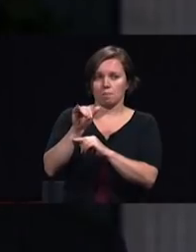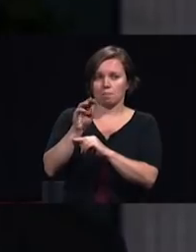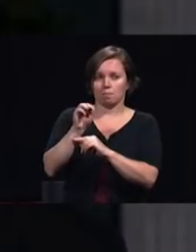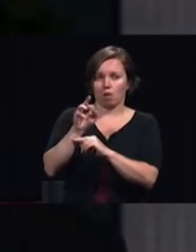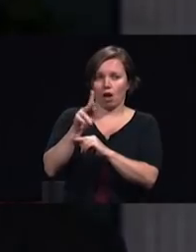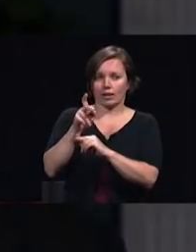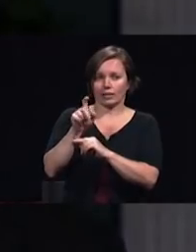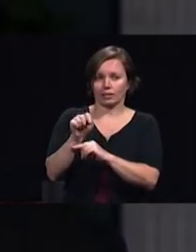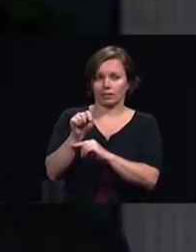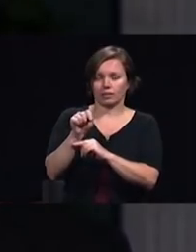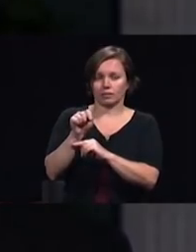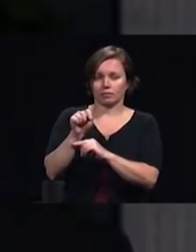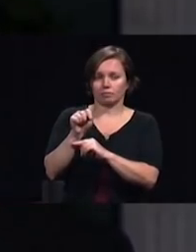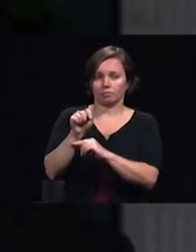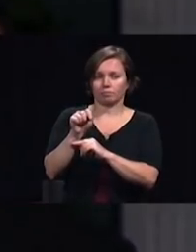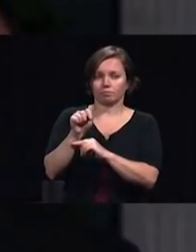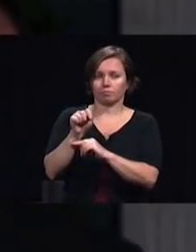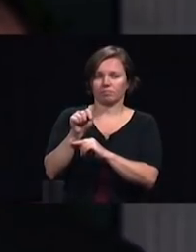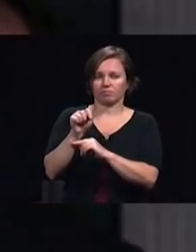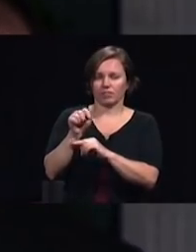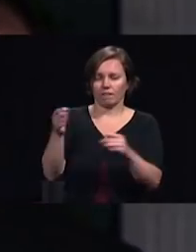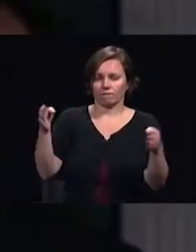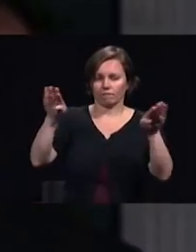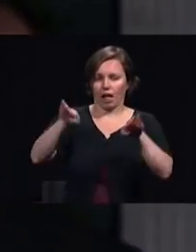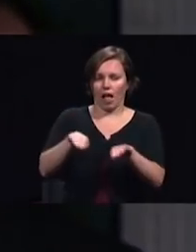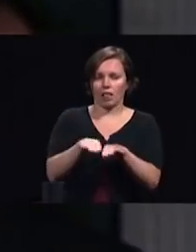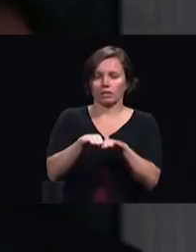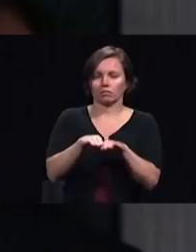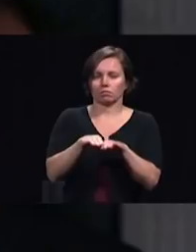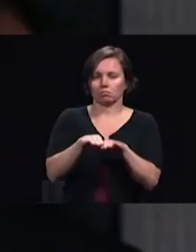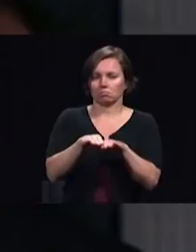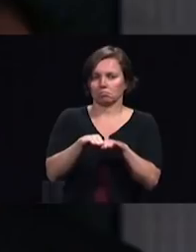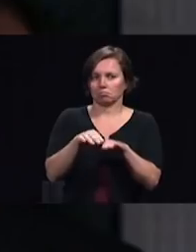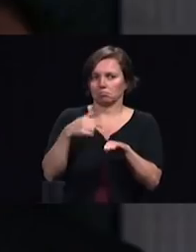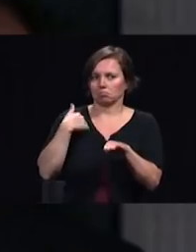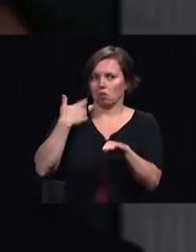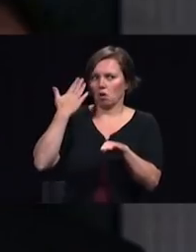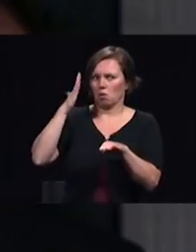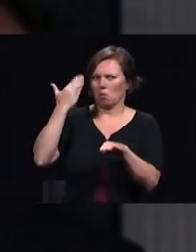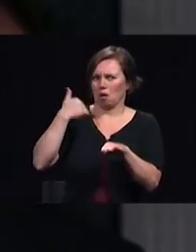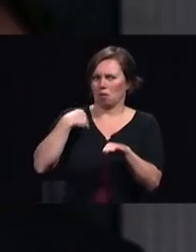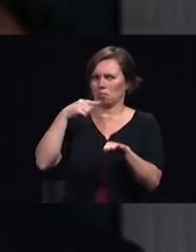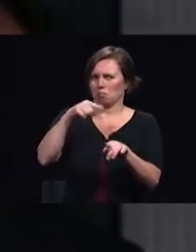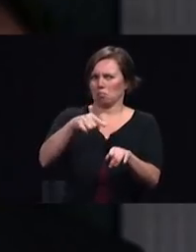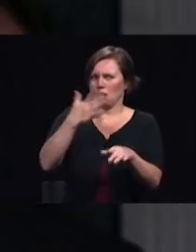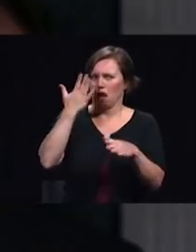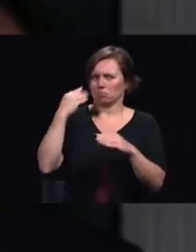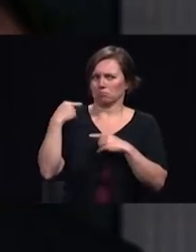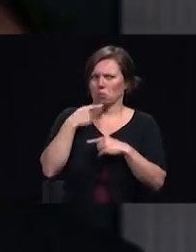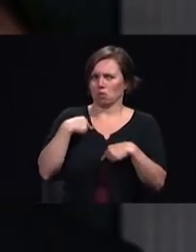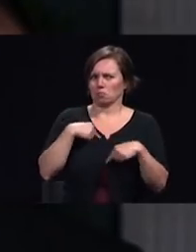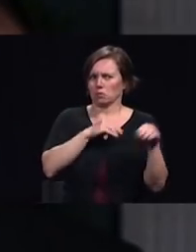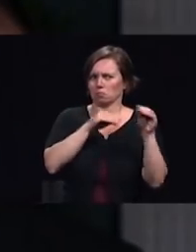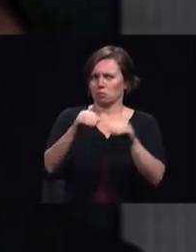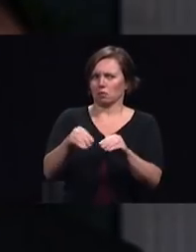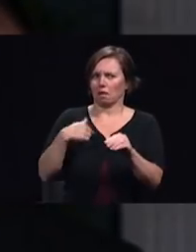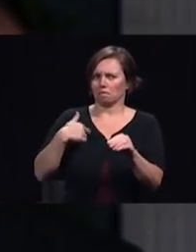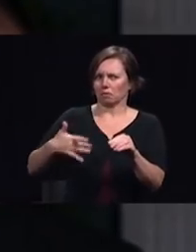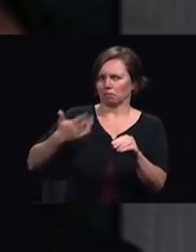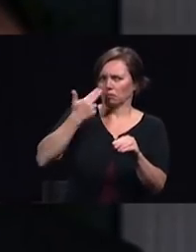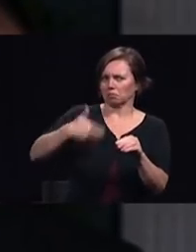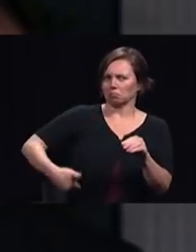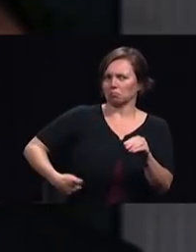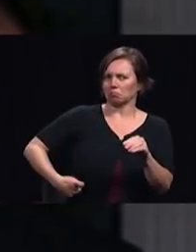but we really didn't know why but I had the growing conviction that God desired for us to